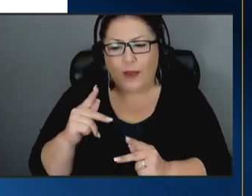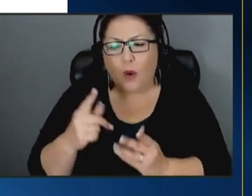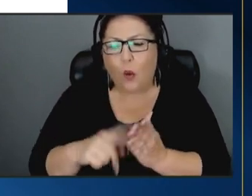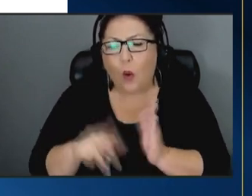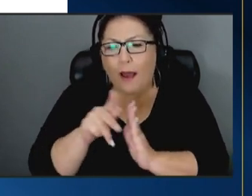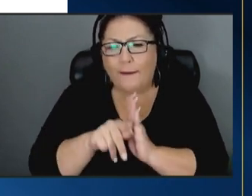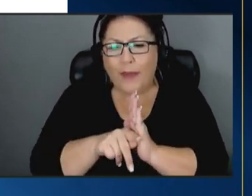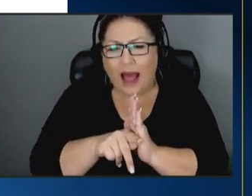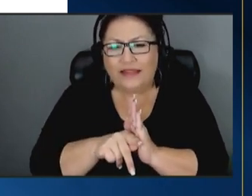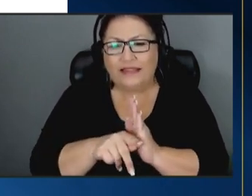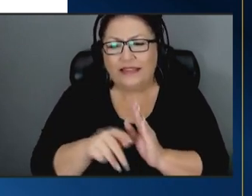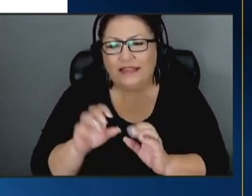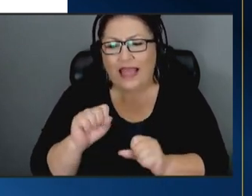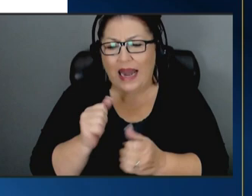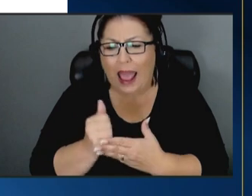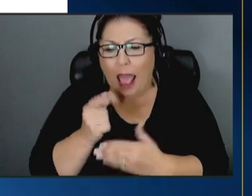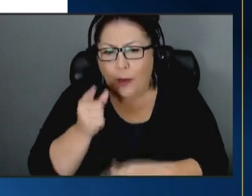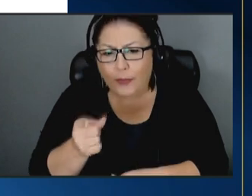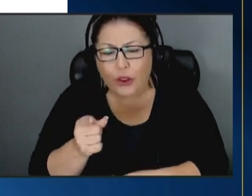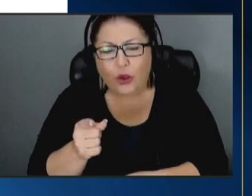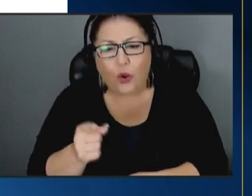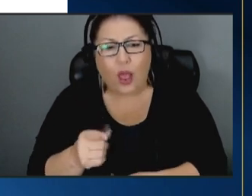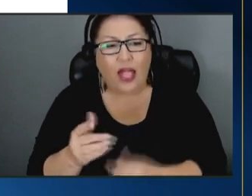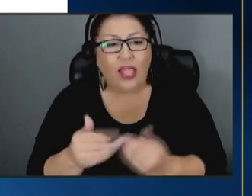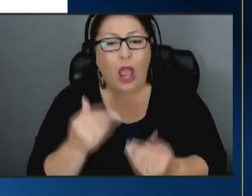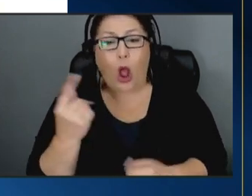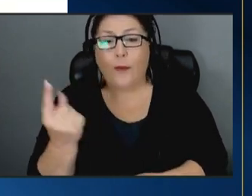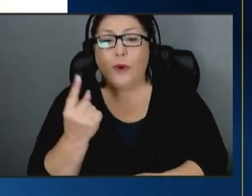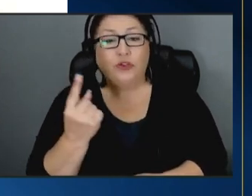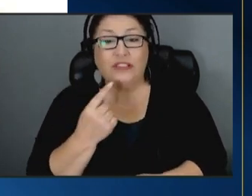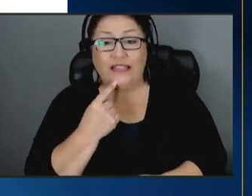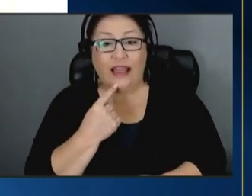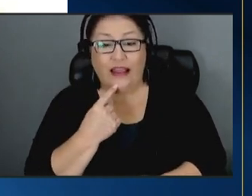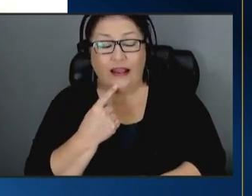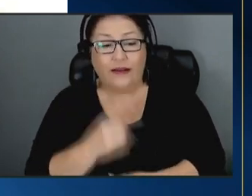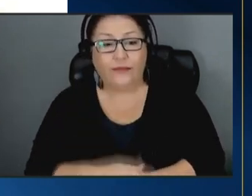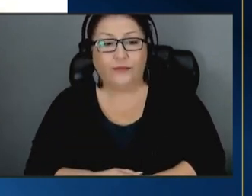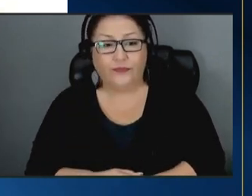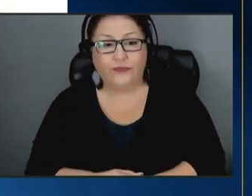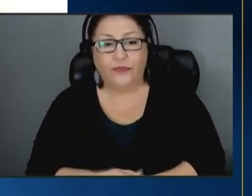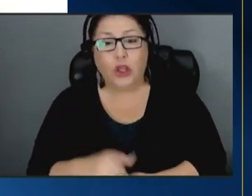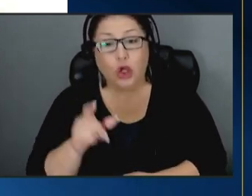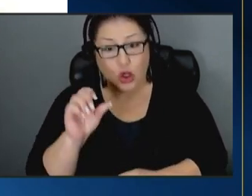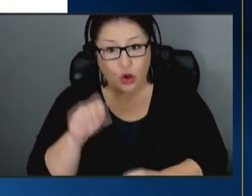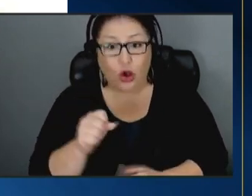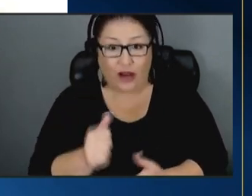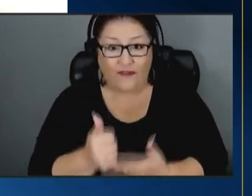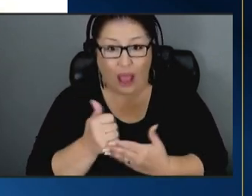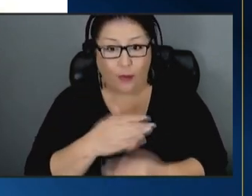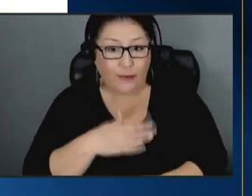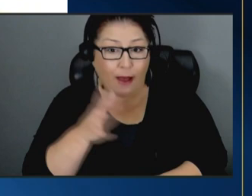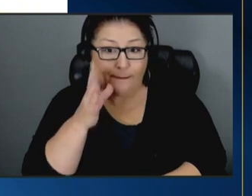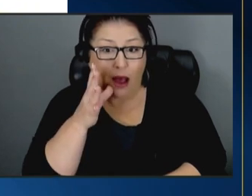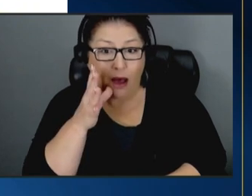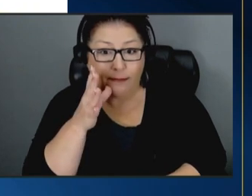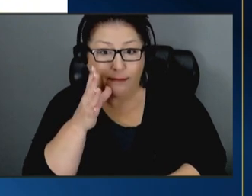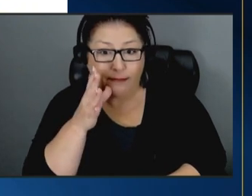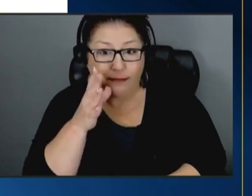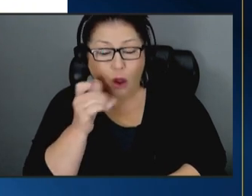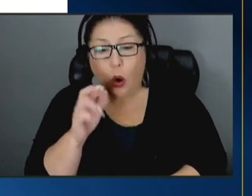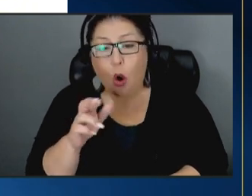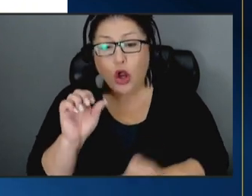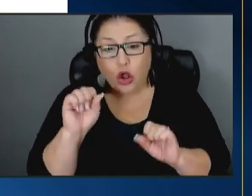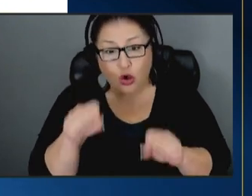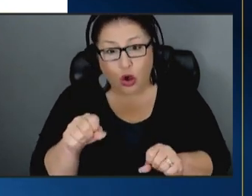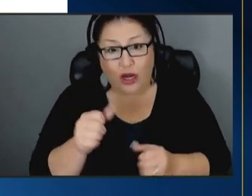to help them they almost always say you could have helped my mom or you could have